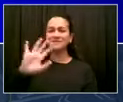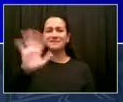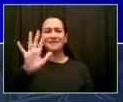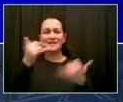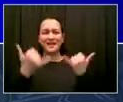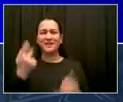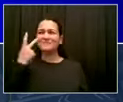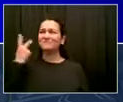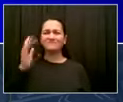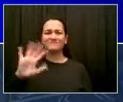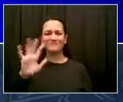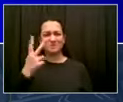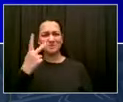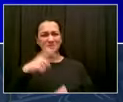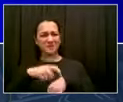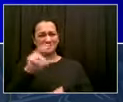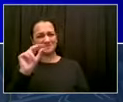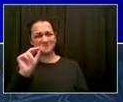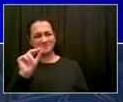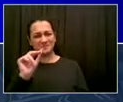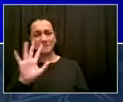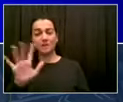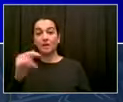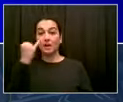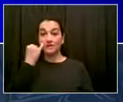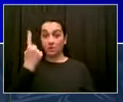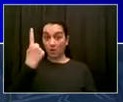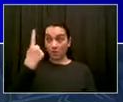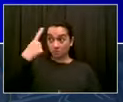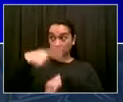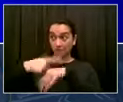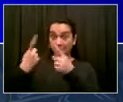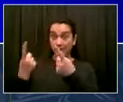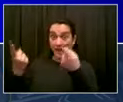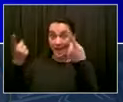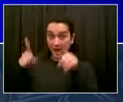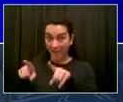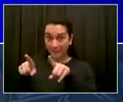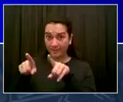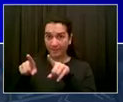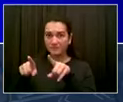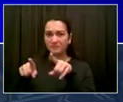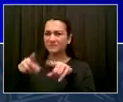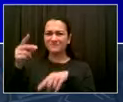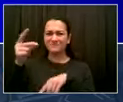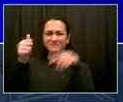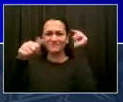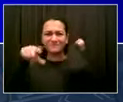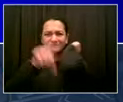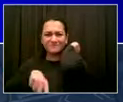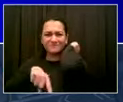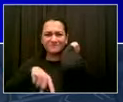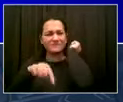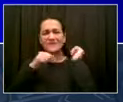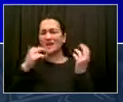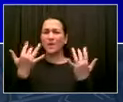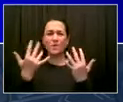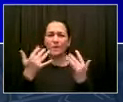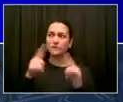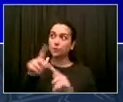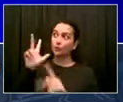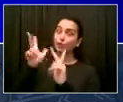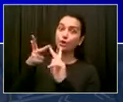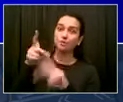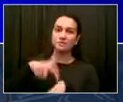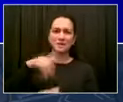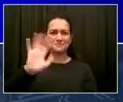Sakos, in the memory of Sammy, in the memory of all those we've lost, please pass this legislation and help make the people of New York safe.